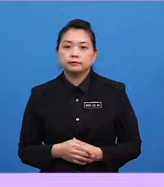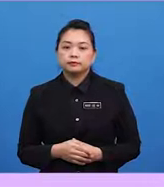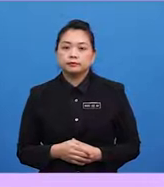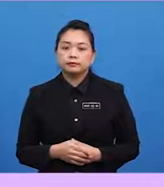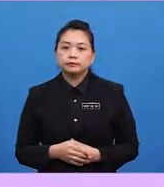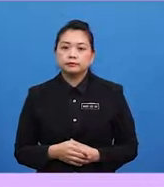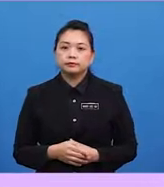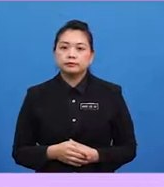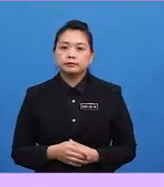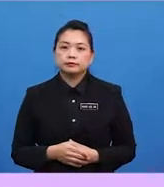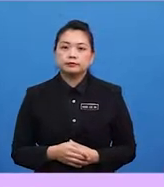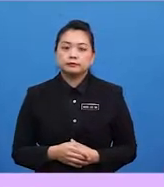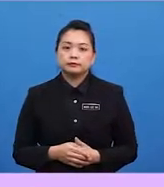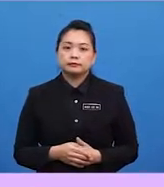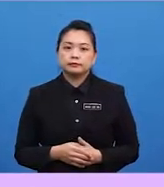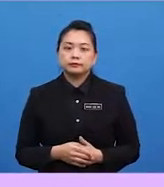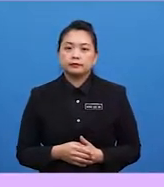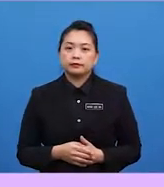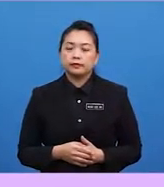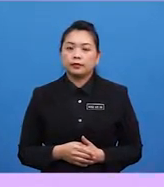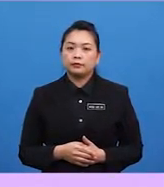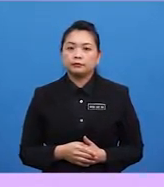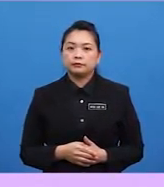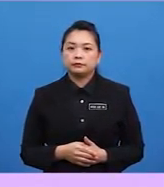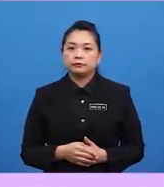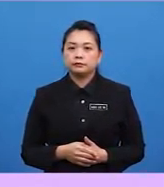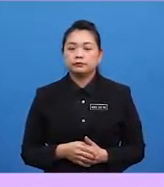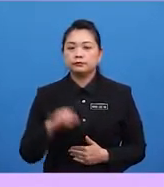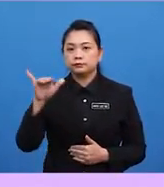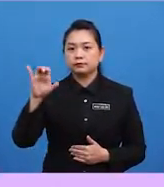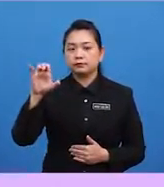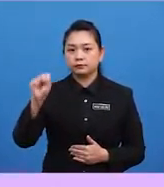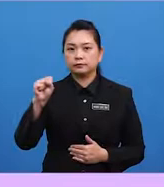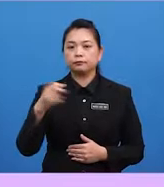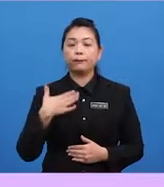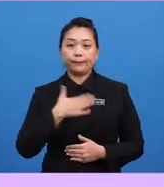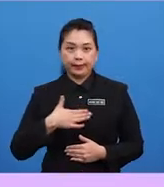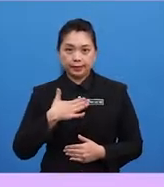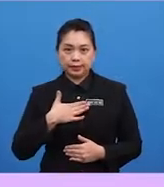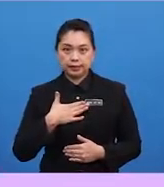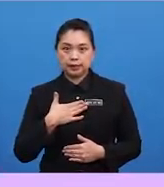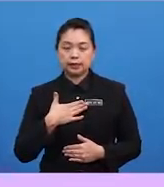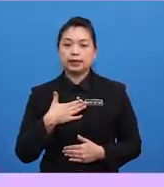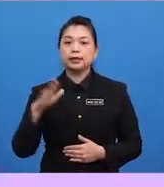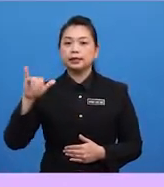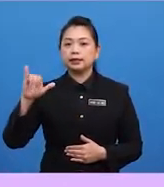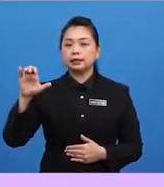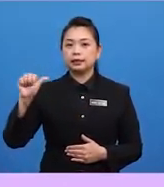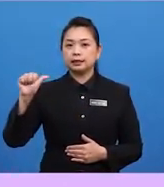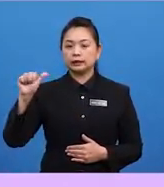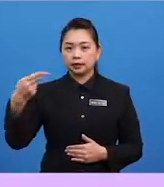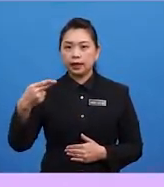that question about adding anything, you want to say yes, please. However, yeah,